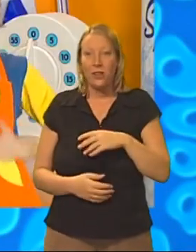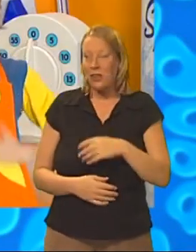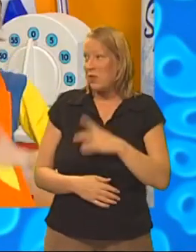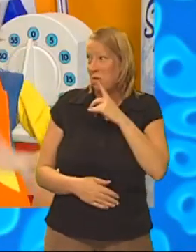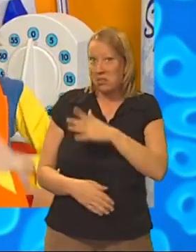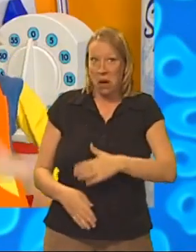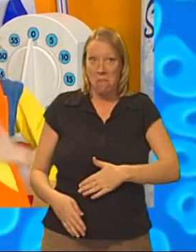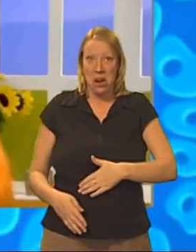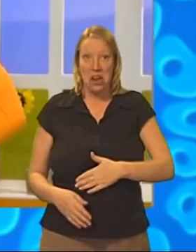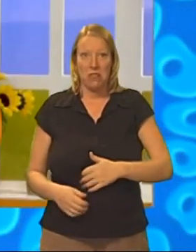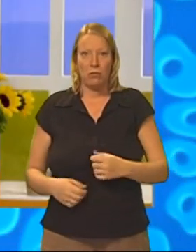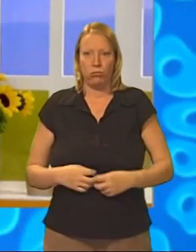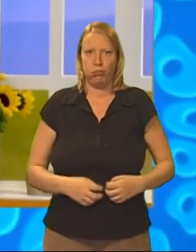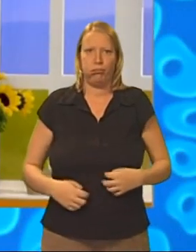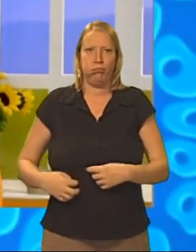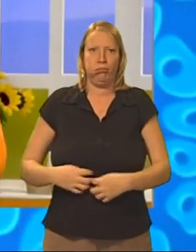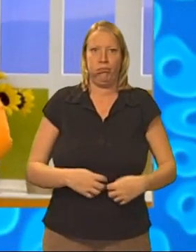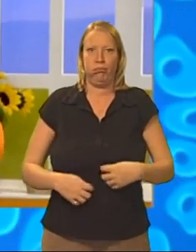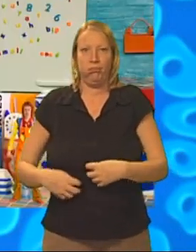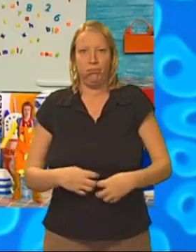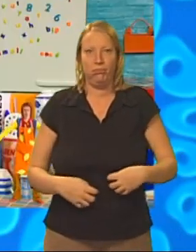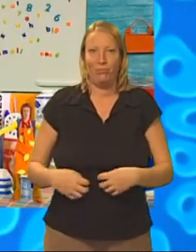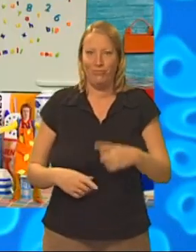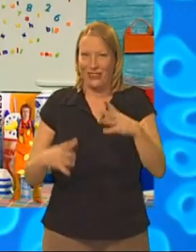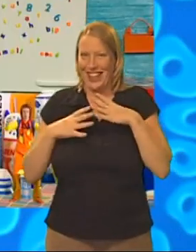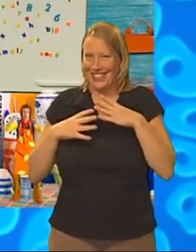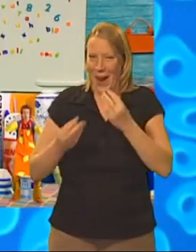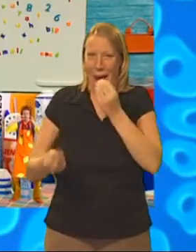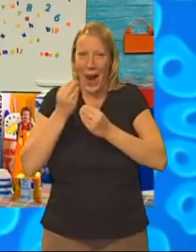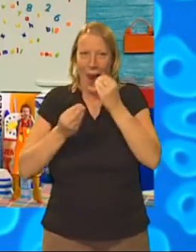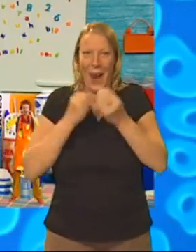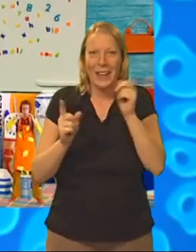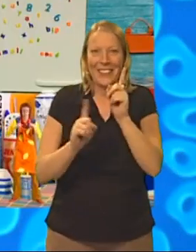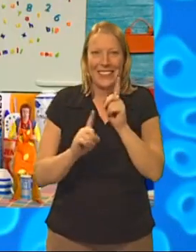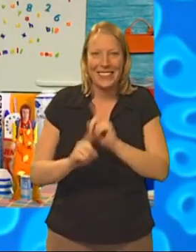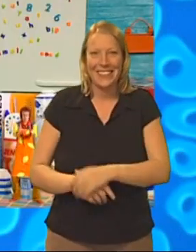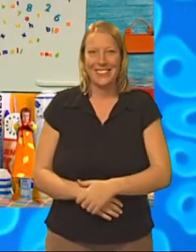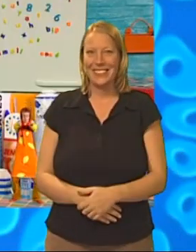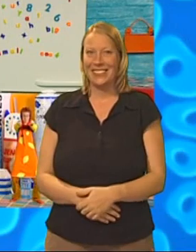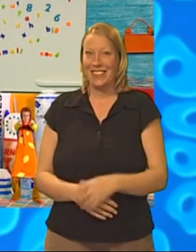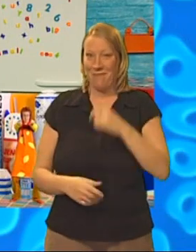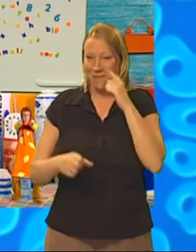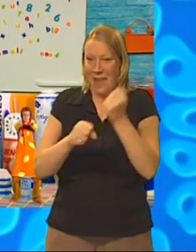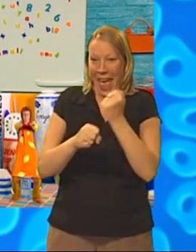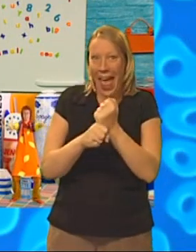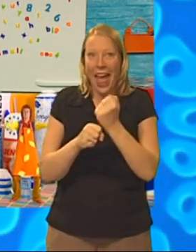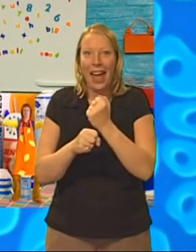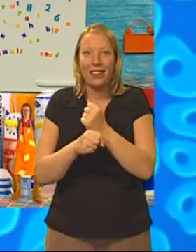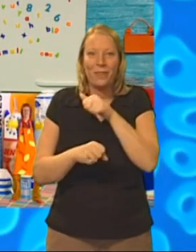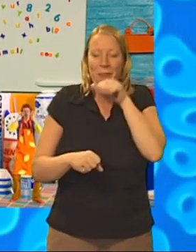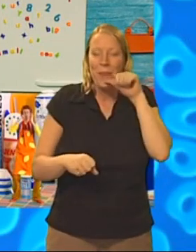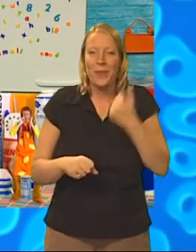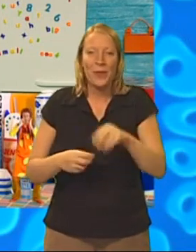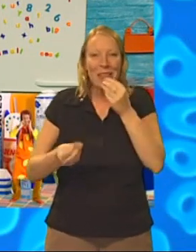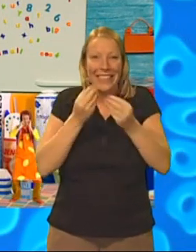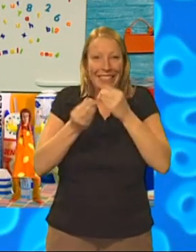When your tummy gets all rumbly, you're ready for a treat! You can make something delicious